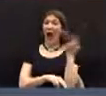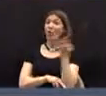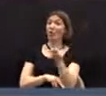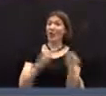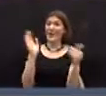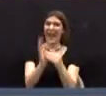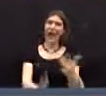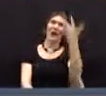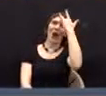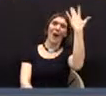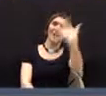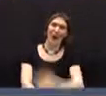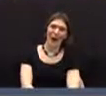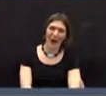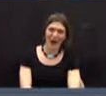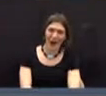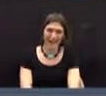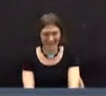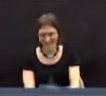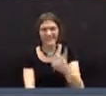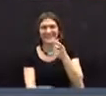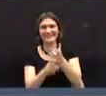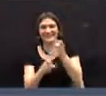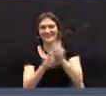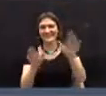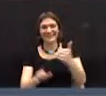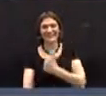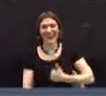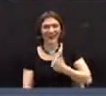again? Sorry. Thanks, Jesse.